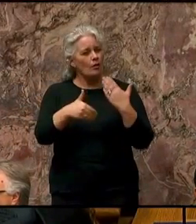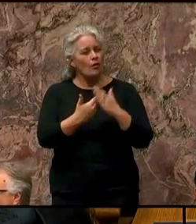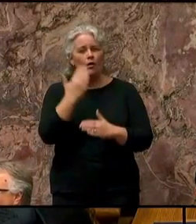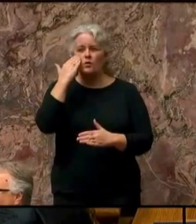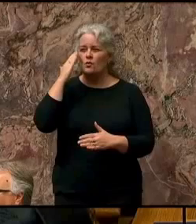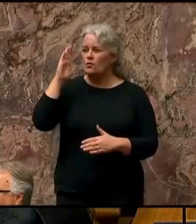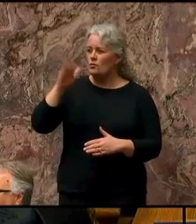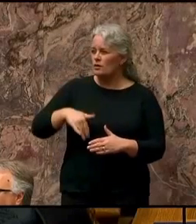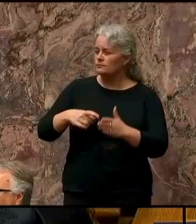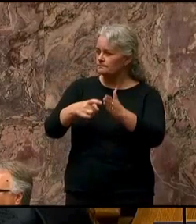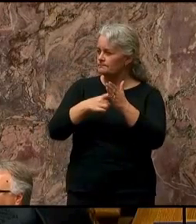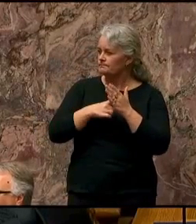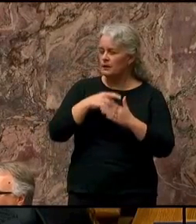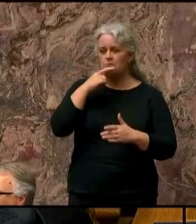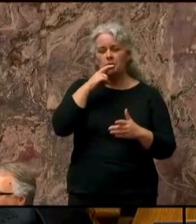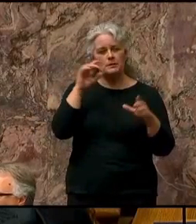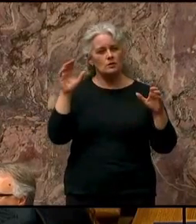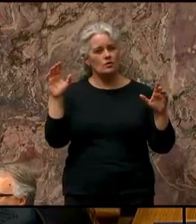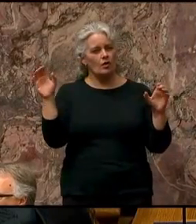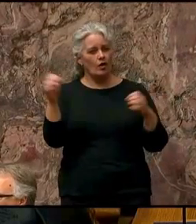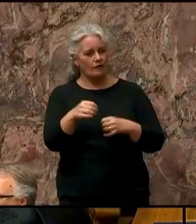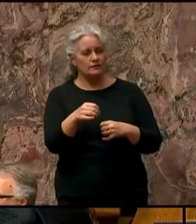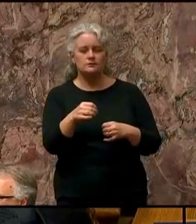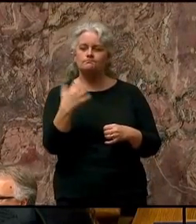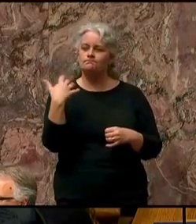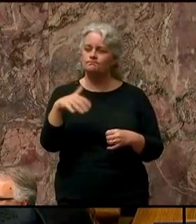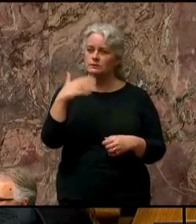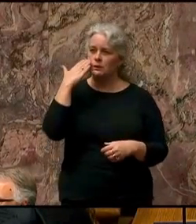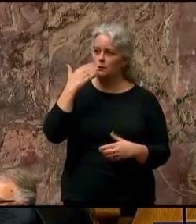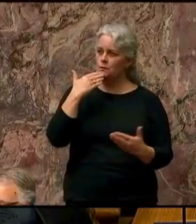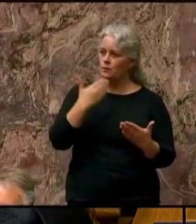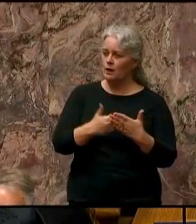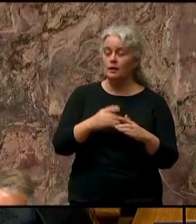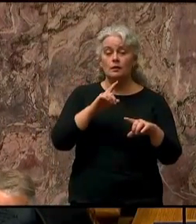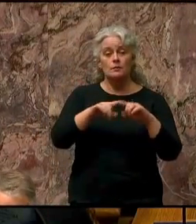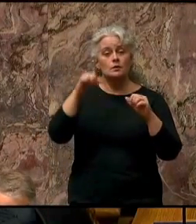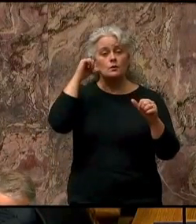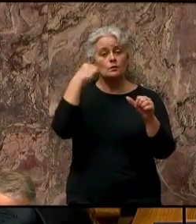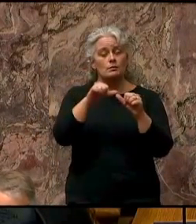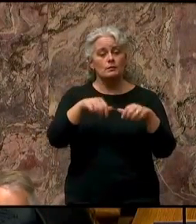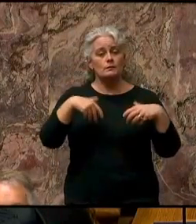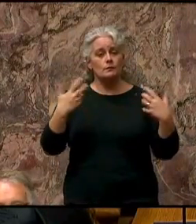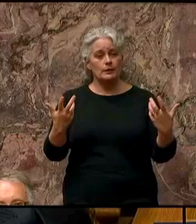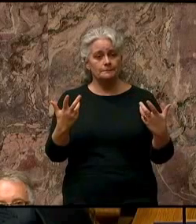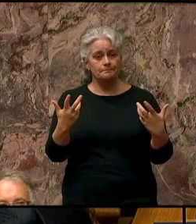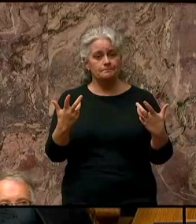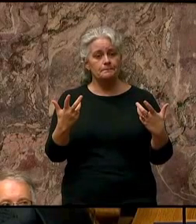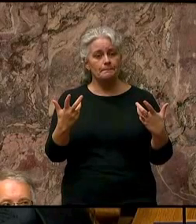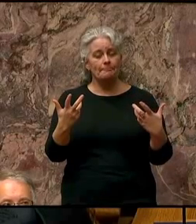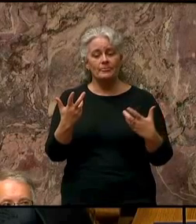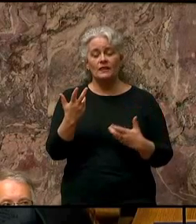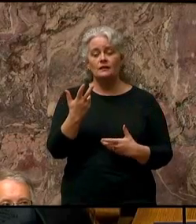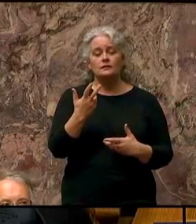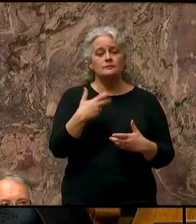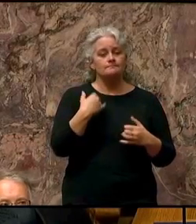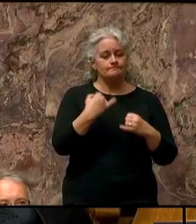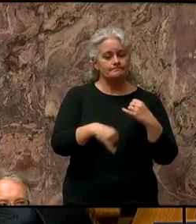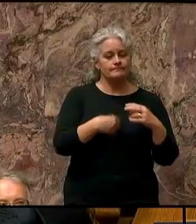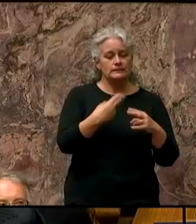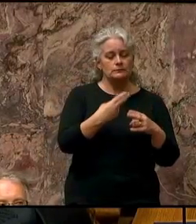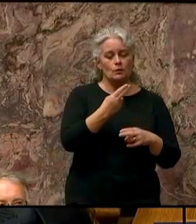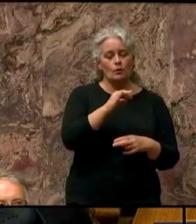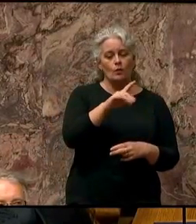public office only too well. With that in mind, I ask you to remember Sima Holt, Jack